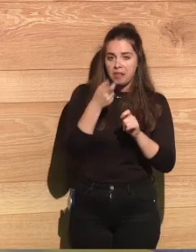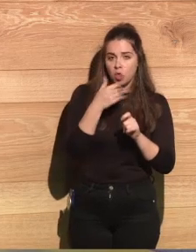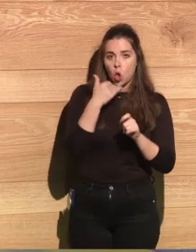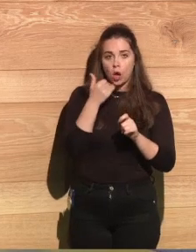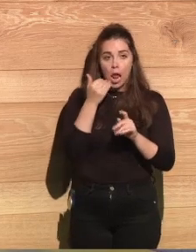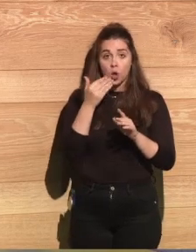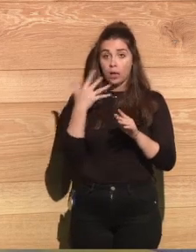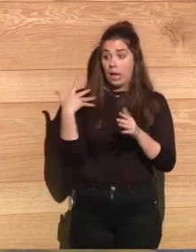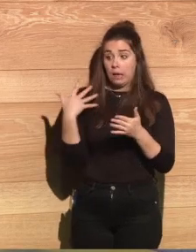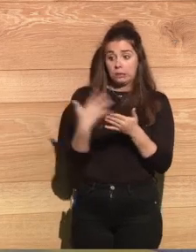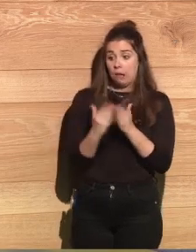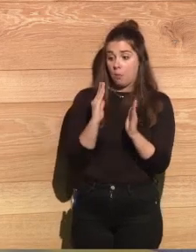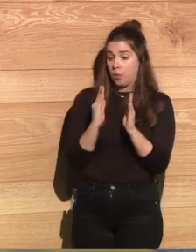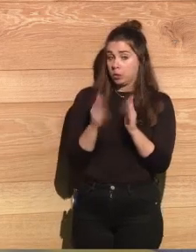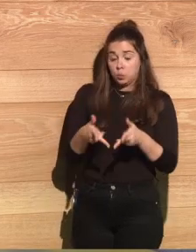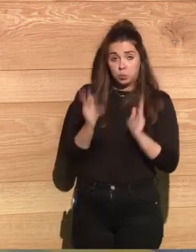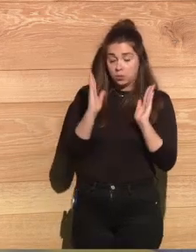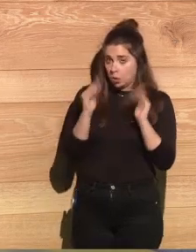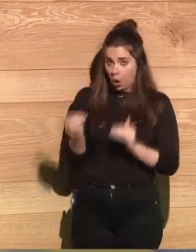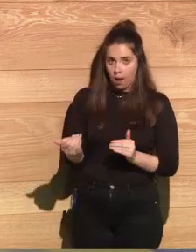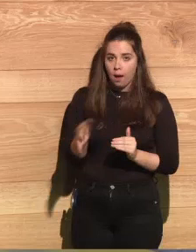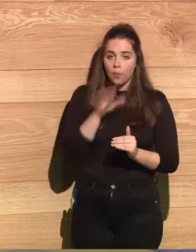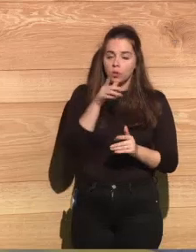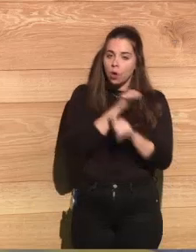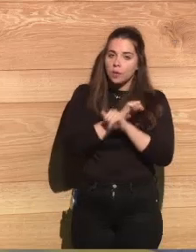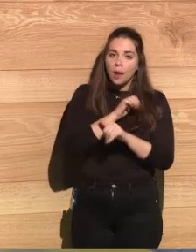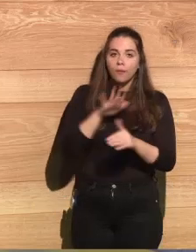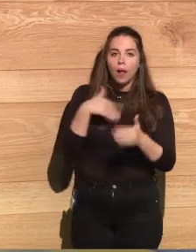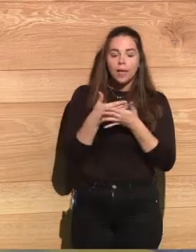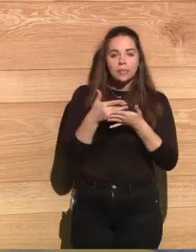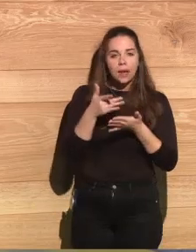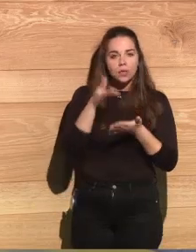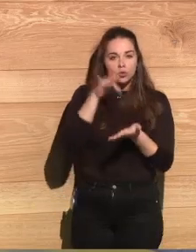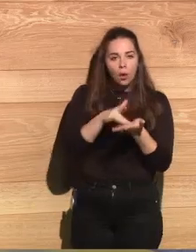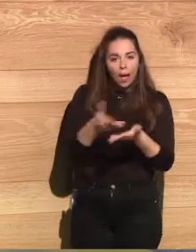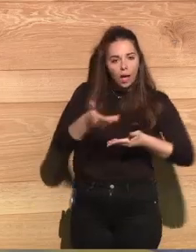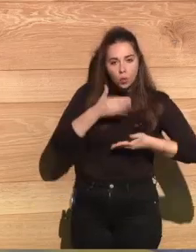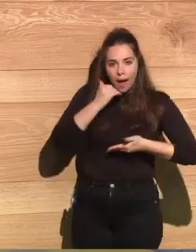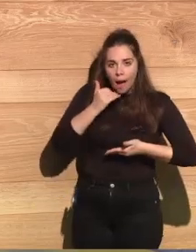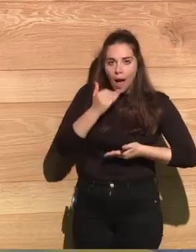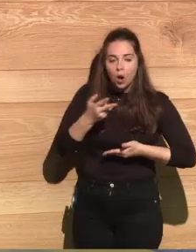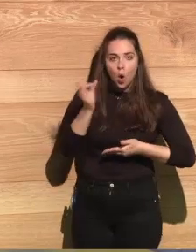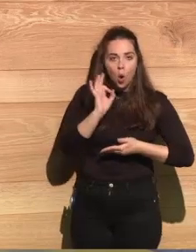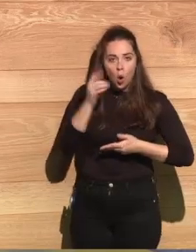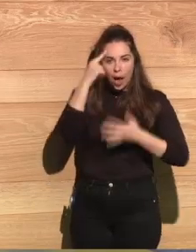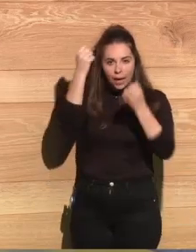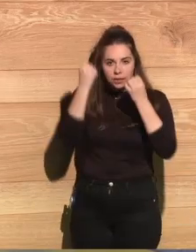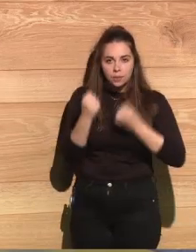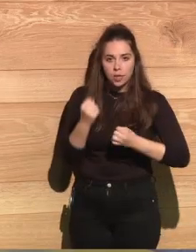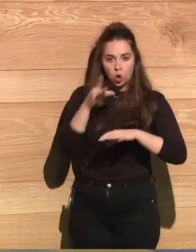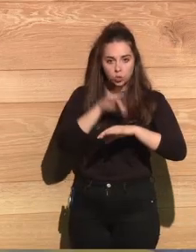they expected some kind of help. And the medical experts with the new knowledge about these